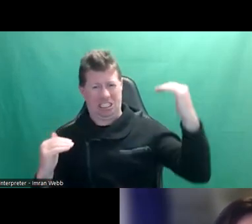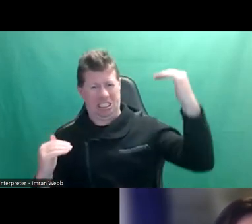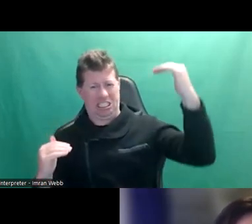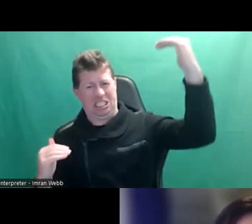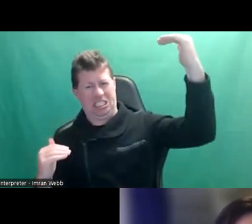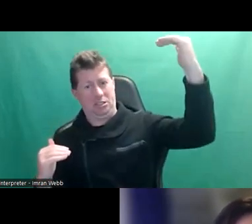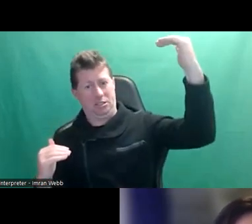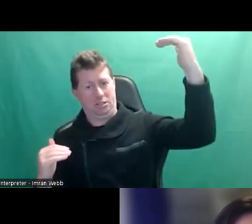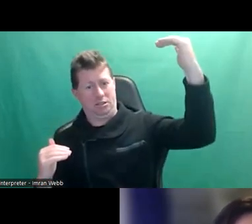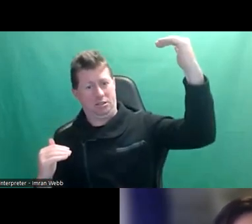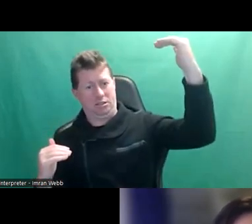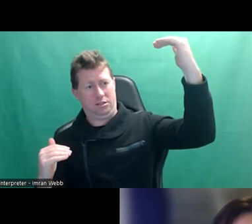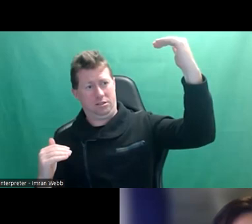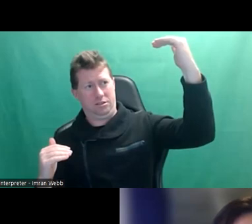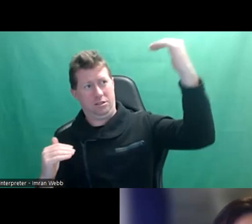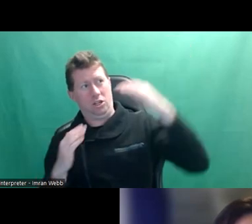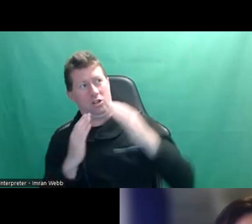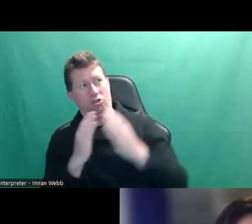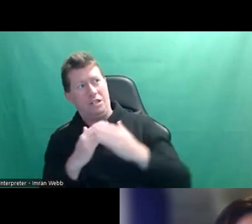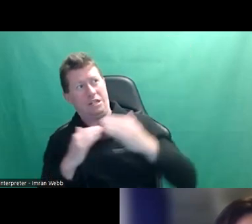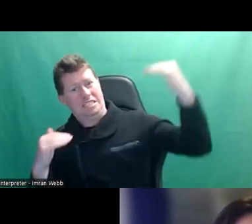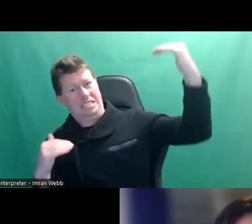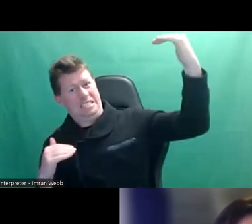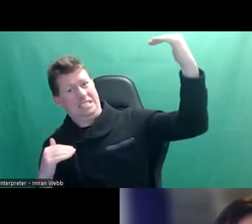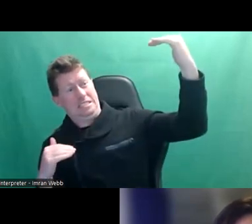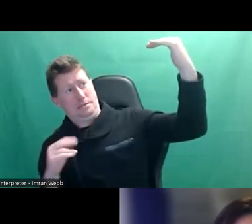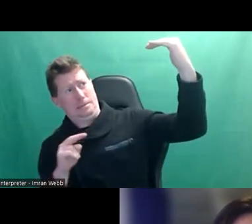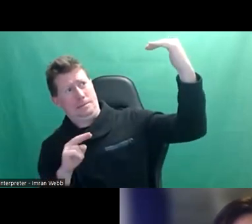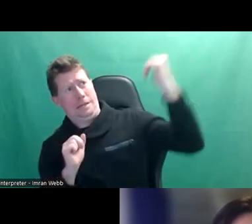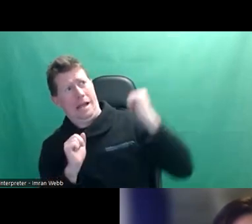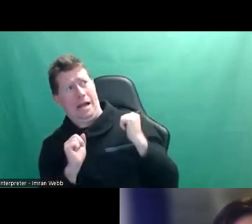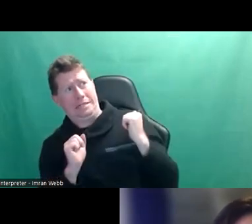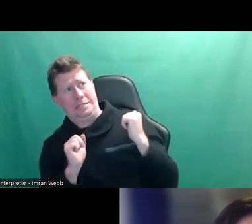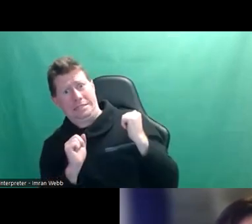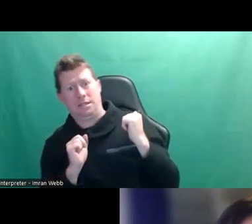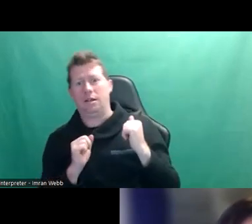think that both parties need to weigh up the risks involved.